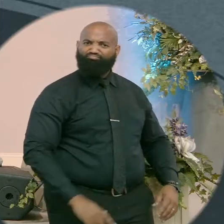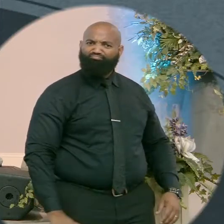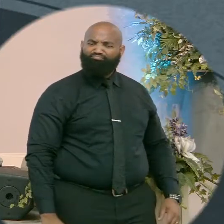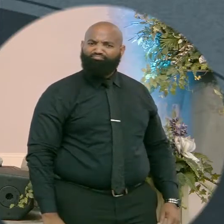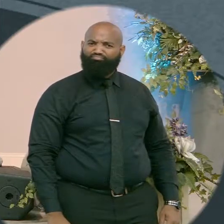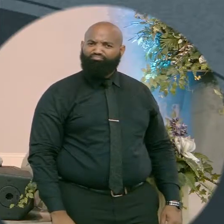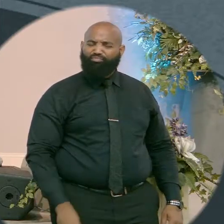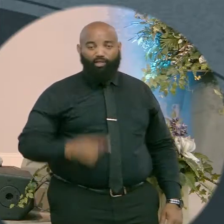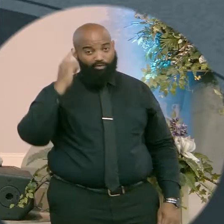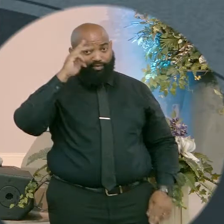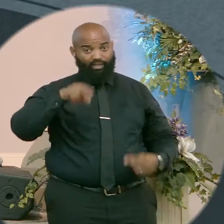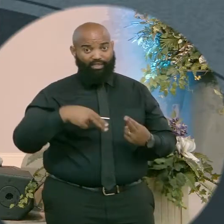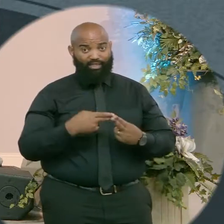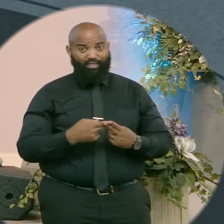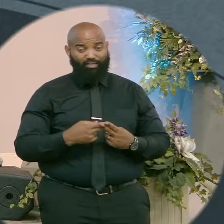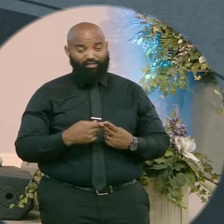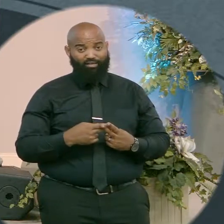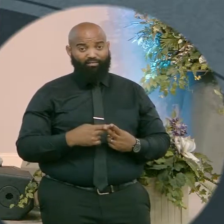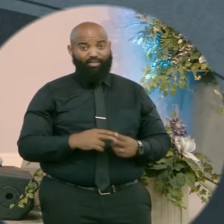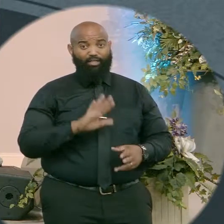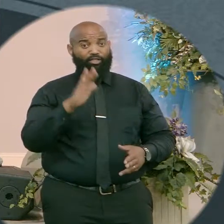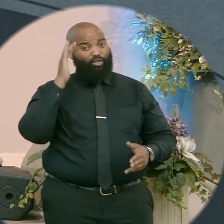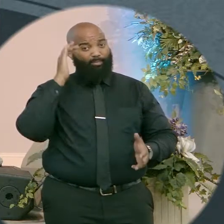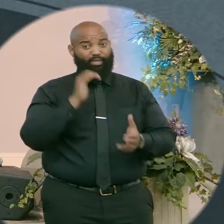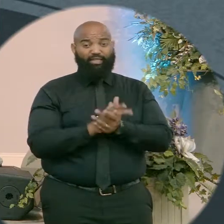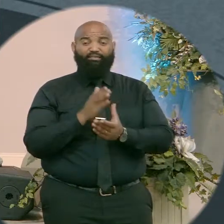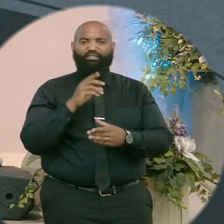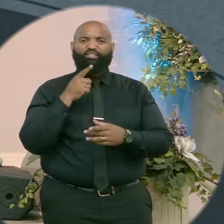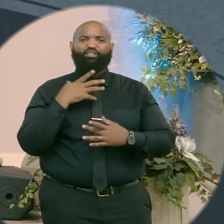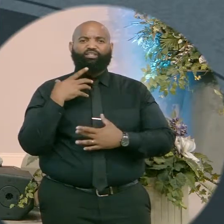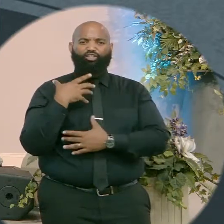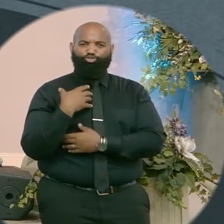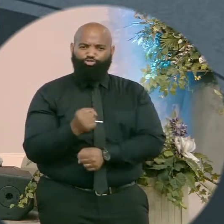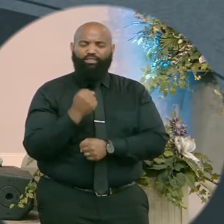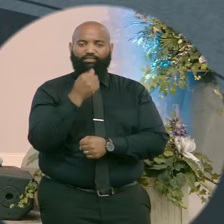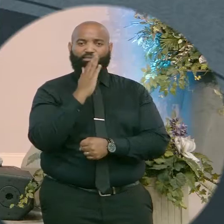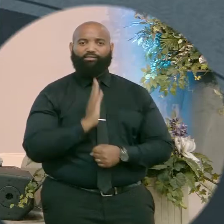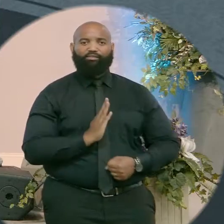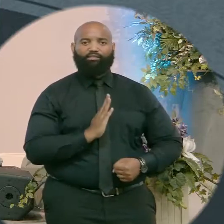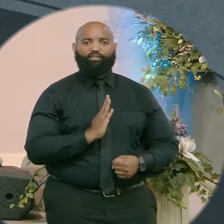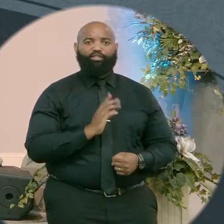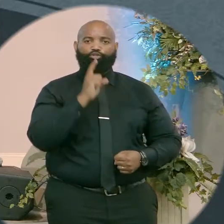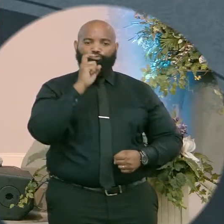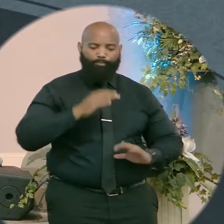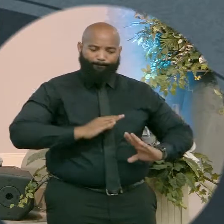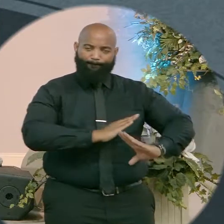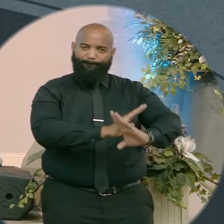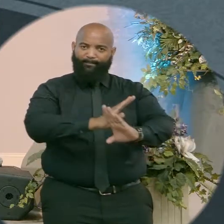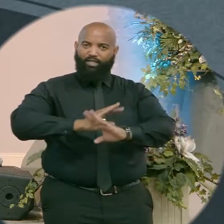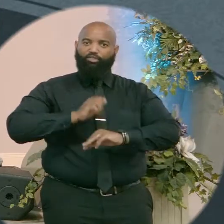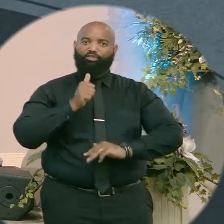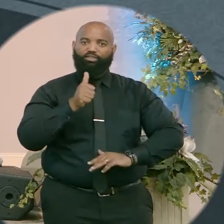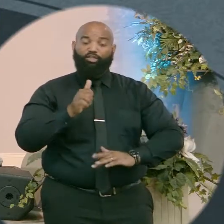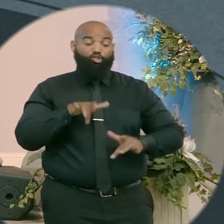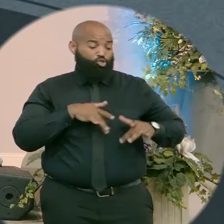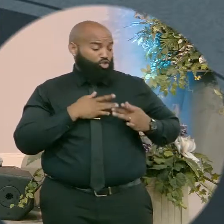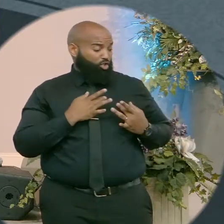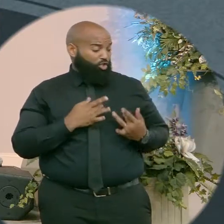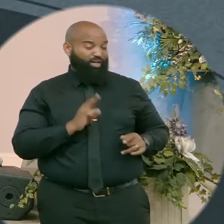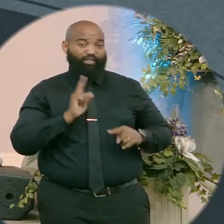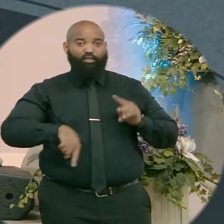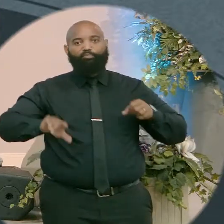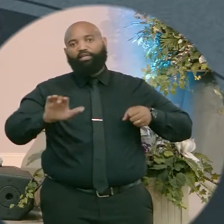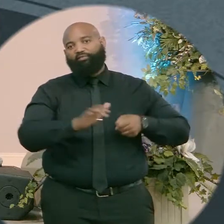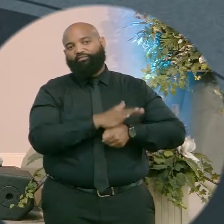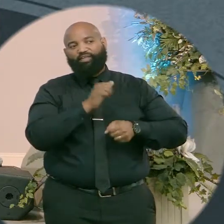When you think about putting on that breastplate of righteousness, you got to guard your inner parts. That means your heart can't be filled